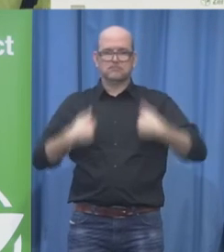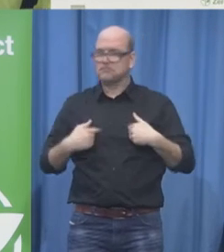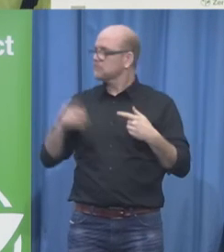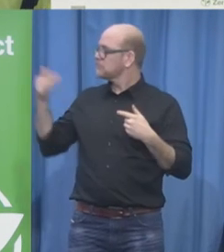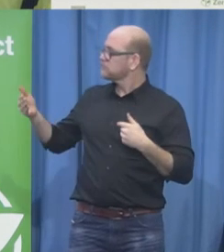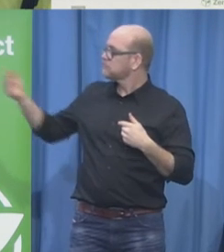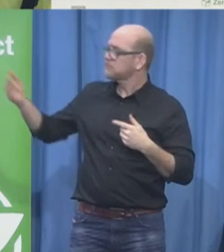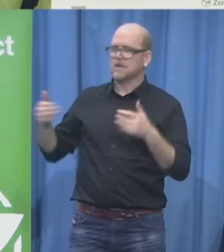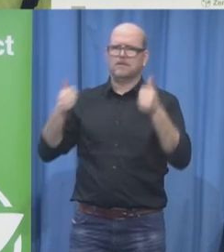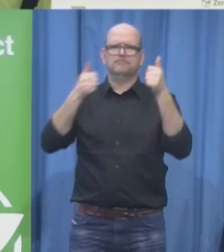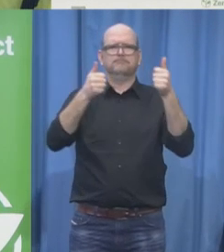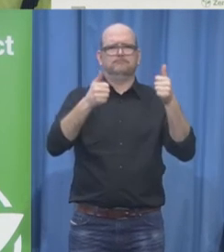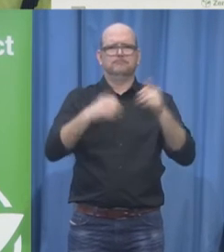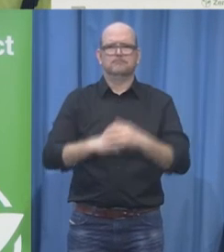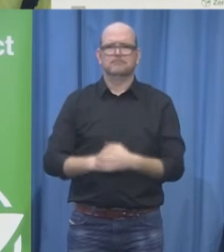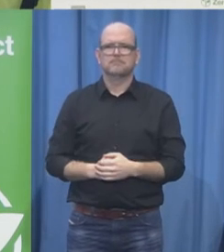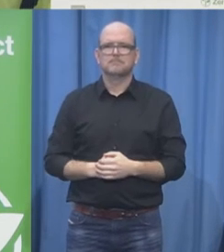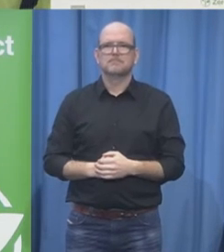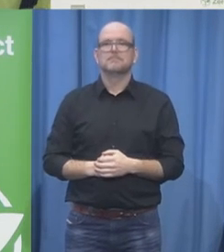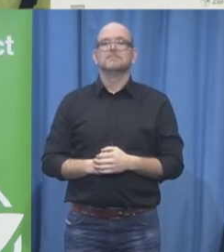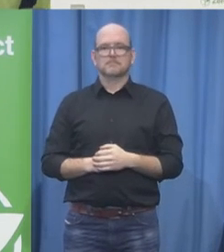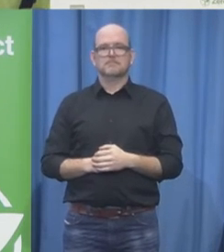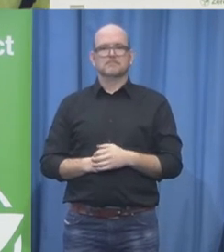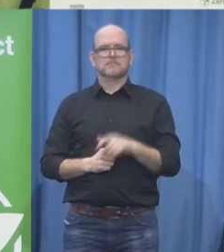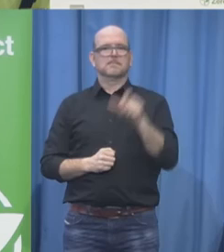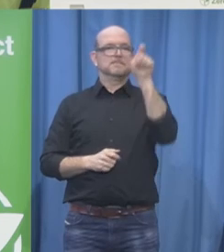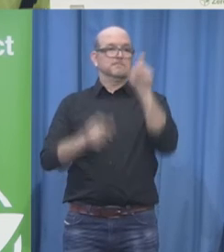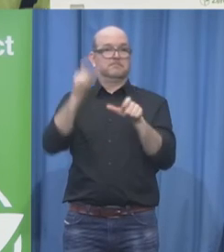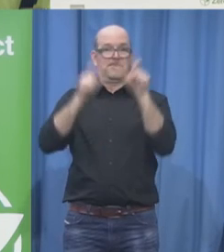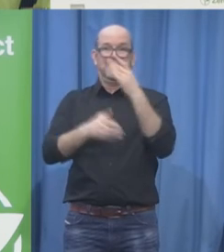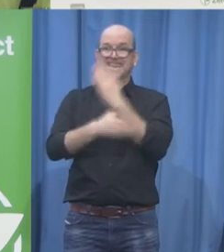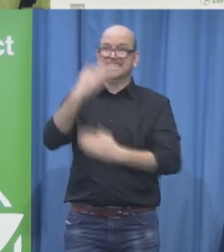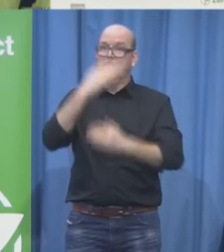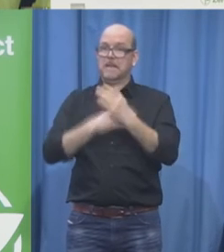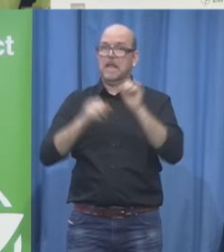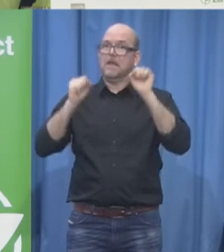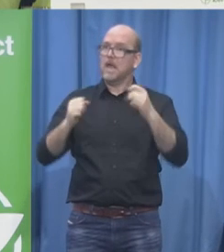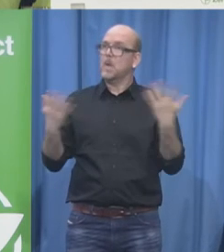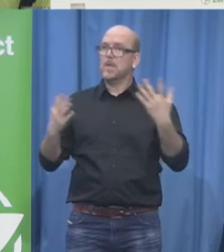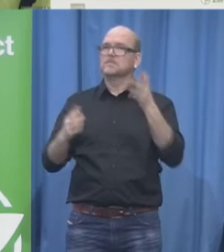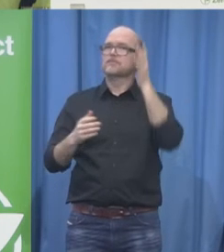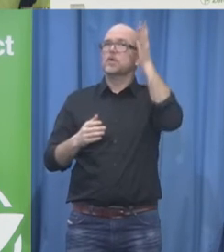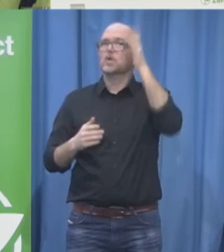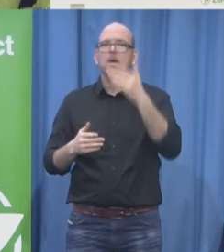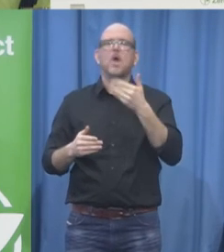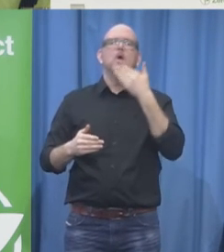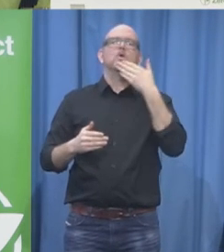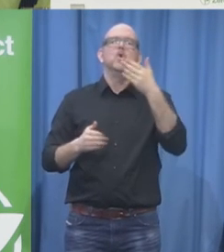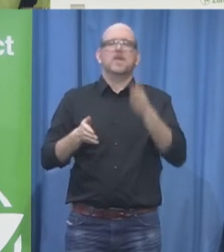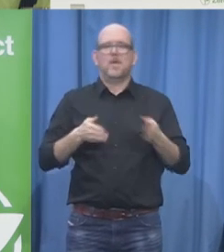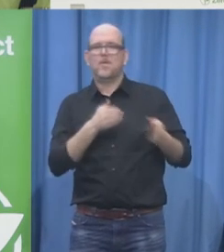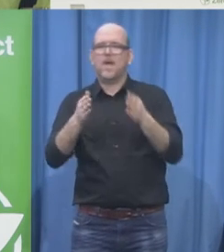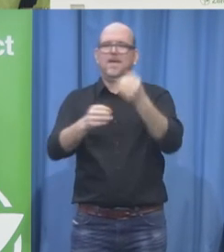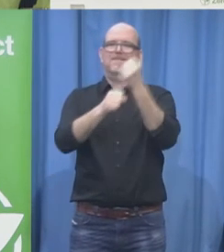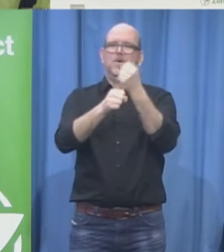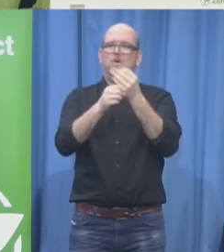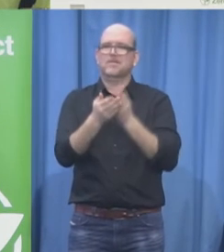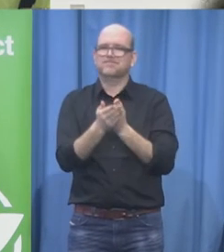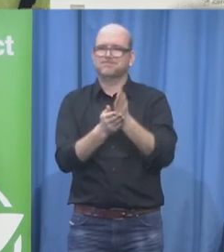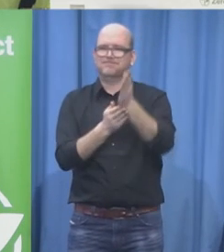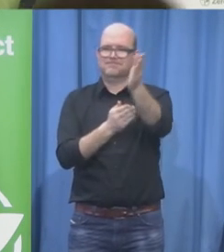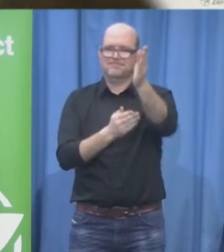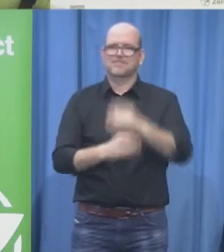of persons with disabilities at the same time I would like to wish you for the sake of all of us